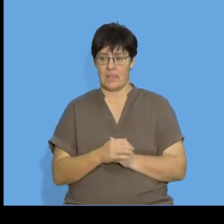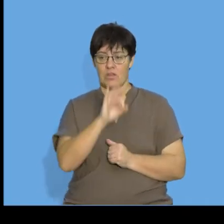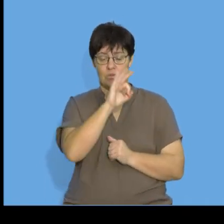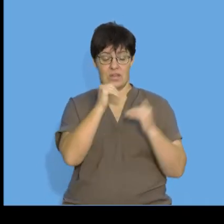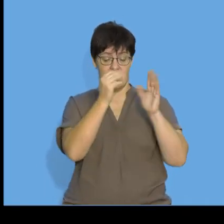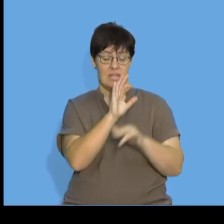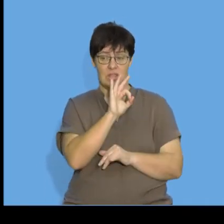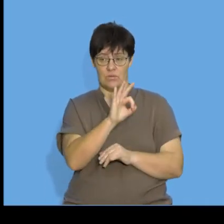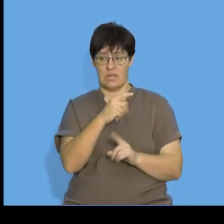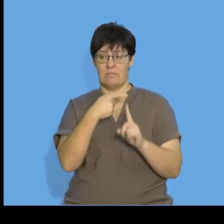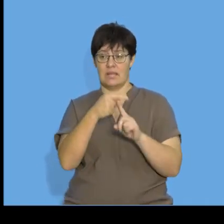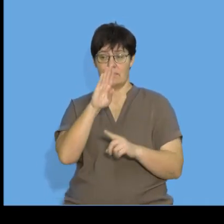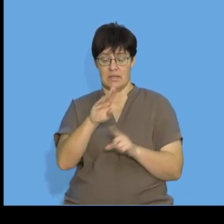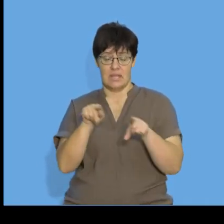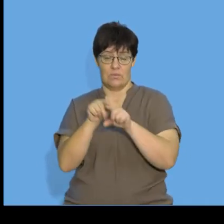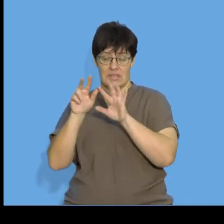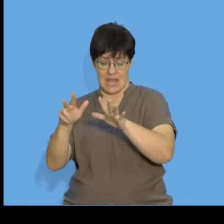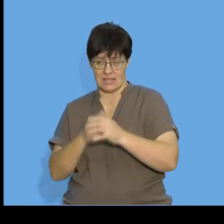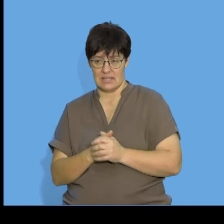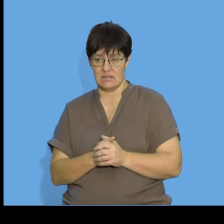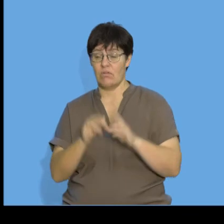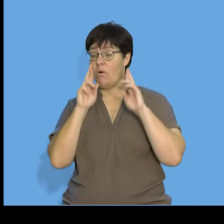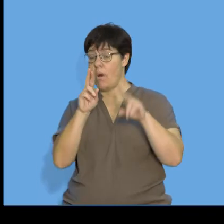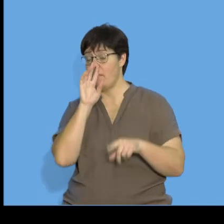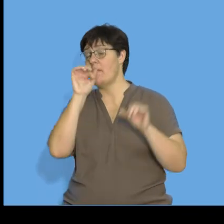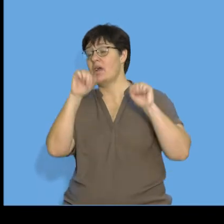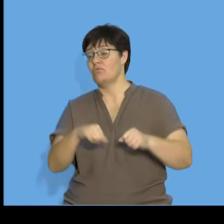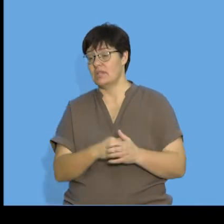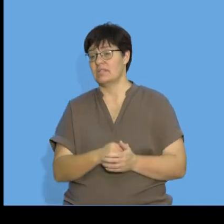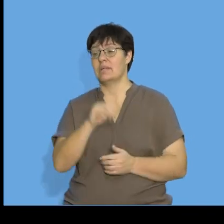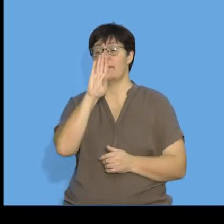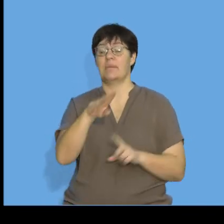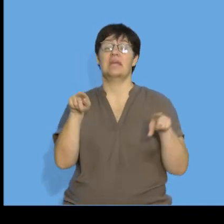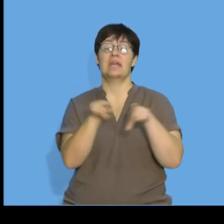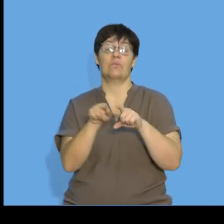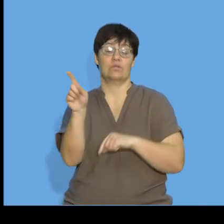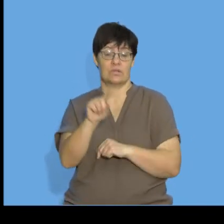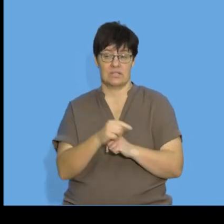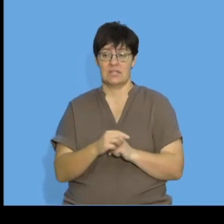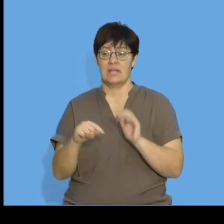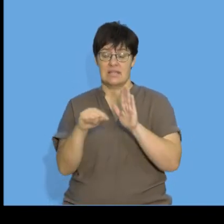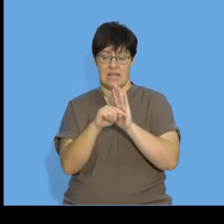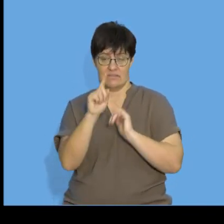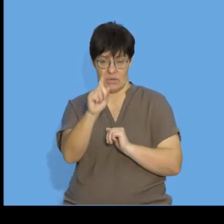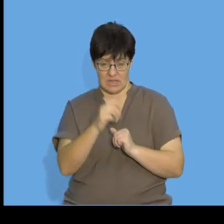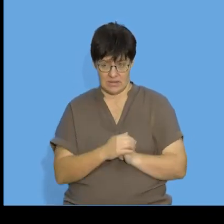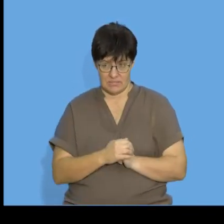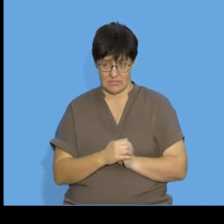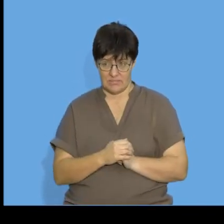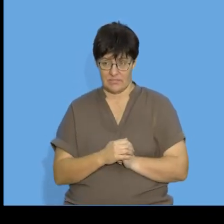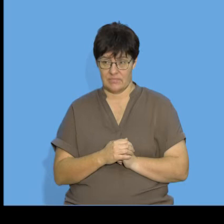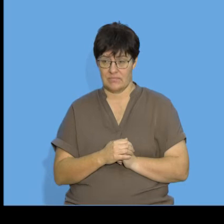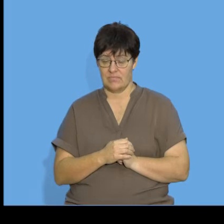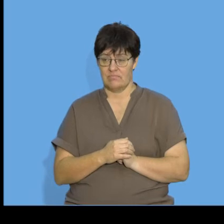in order to find b and I'm hoping that everyone will agree with me that b is equal to negative 1